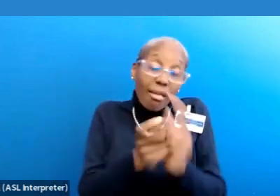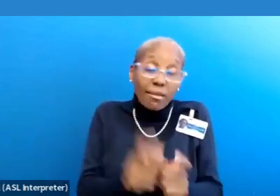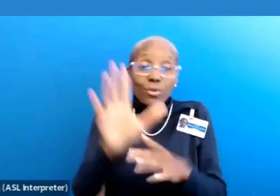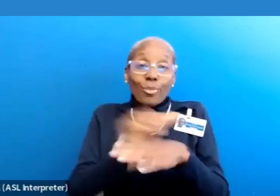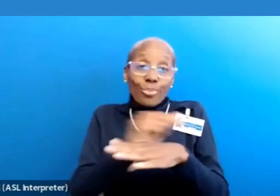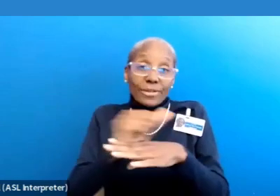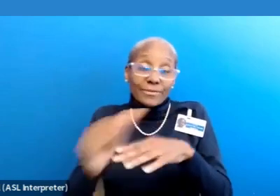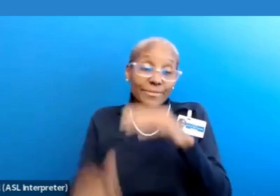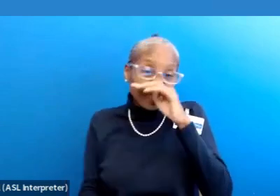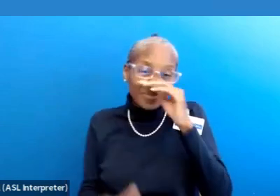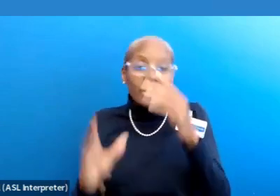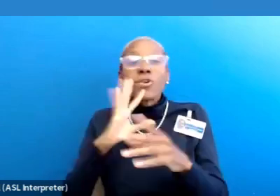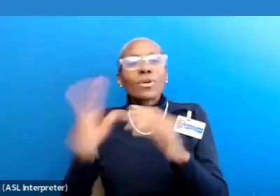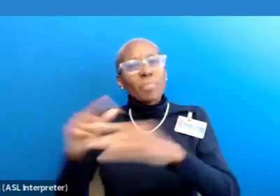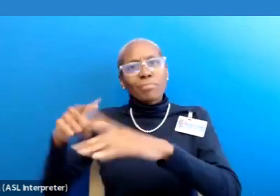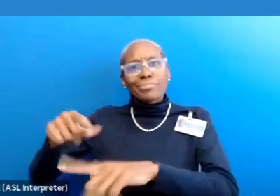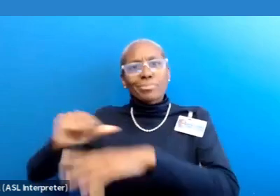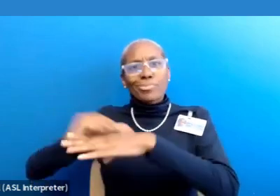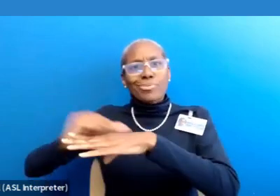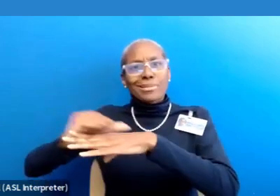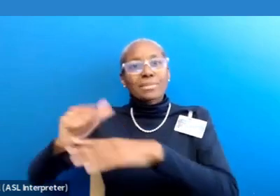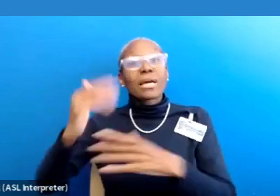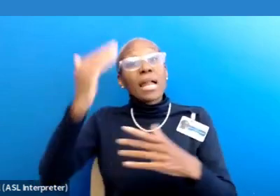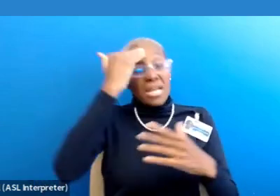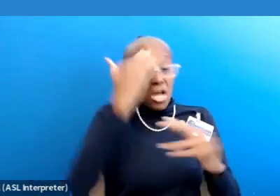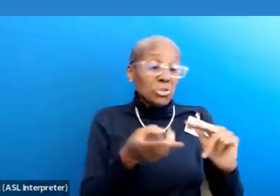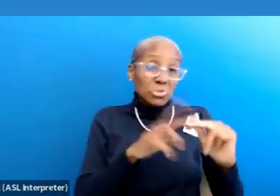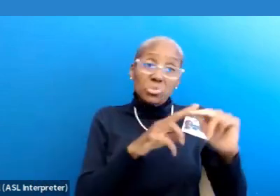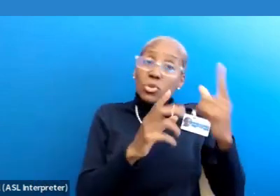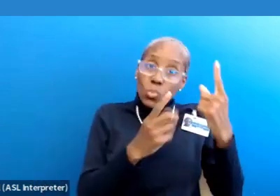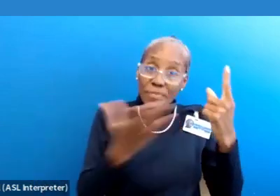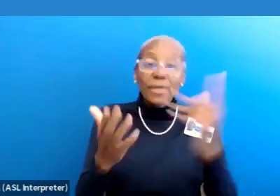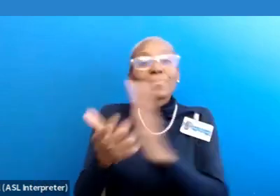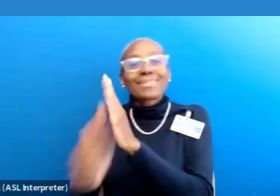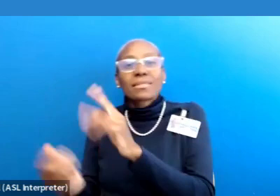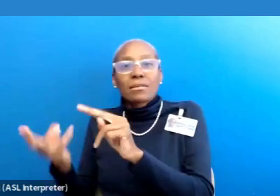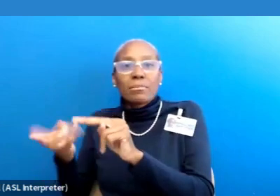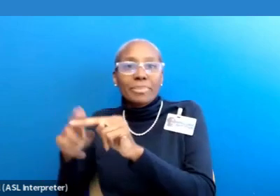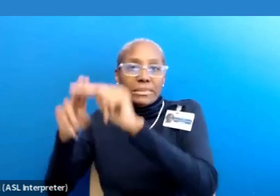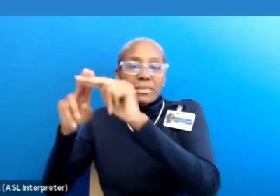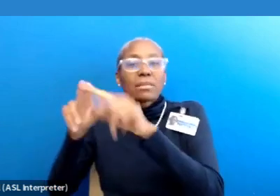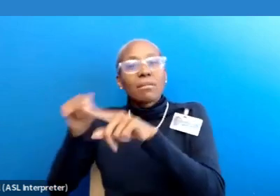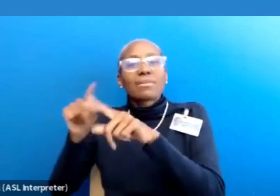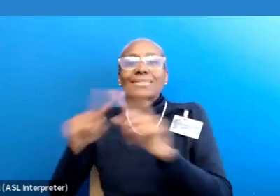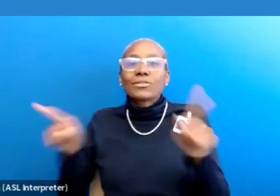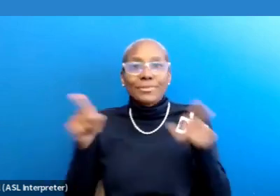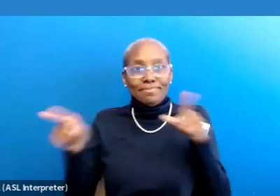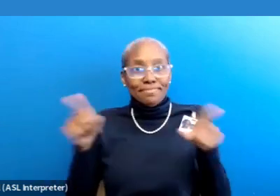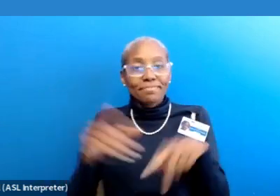Now, speaking of practice, knowledge building is one thing, but skill building practice is quite another.